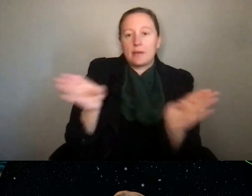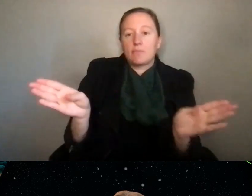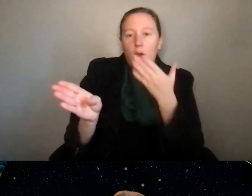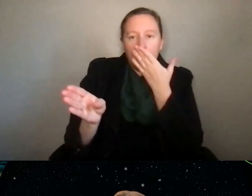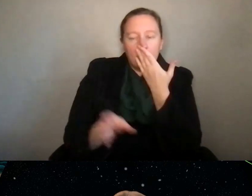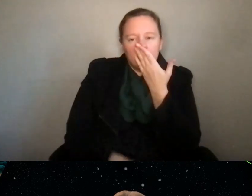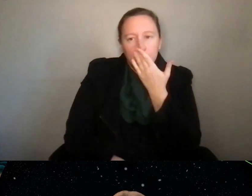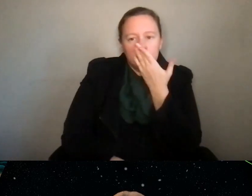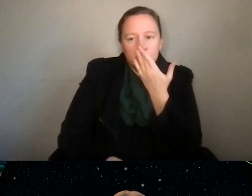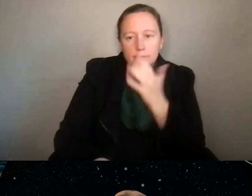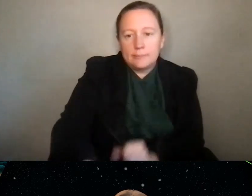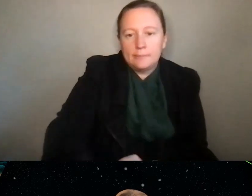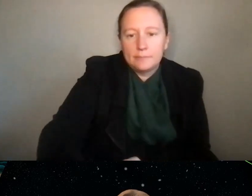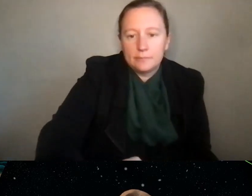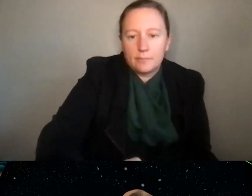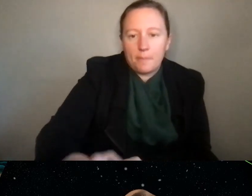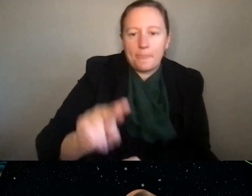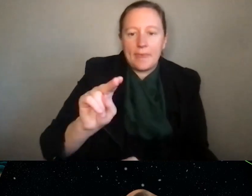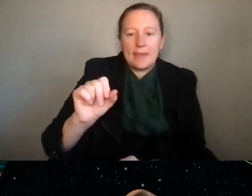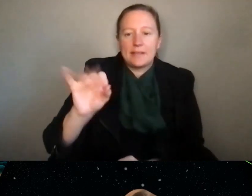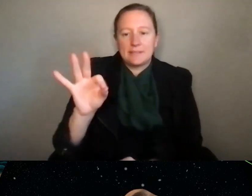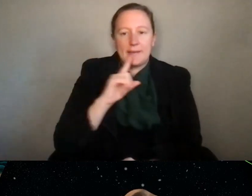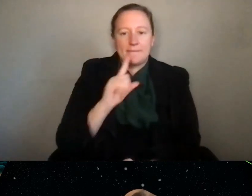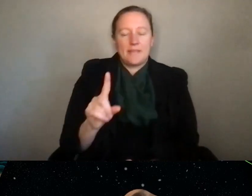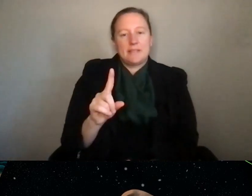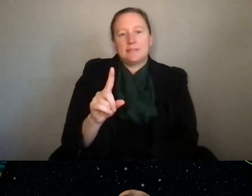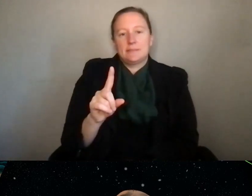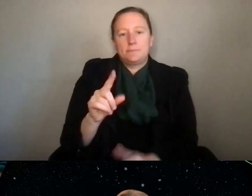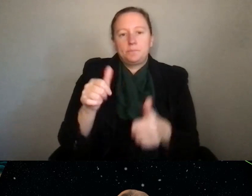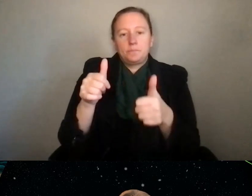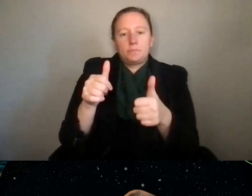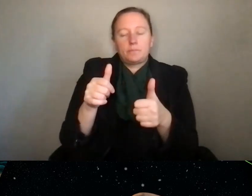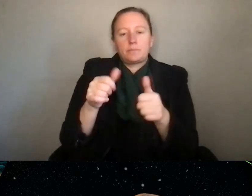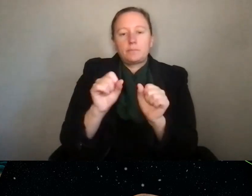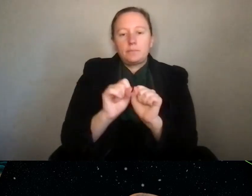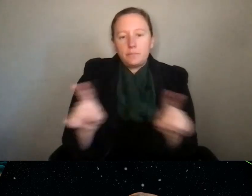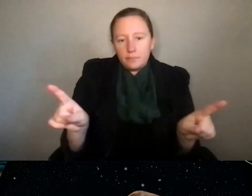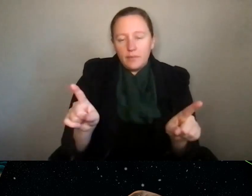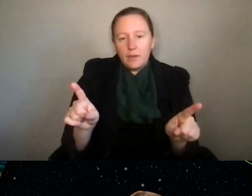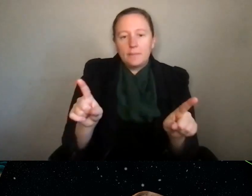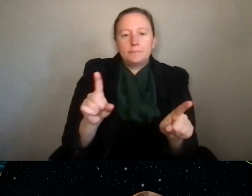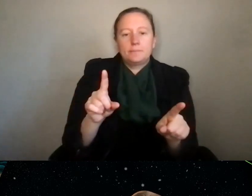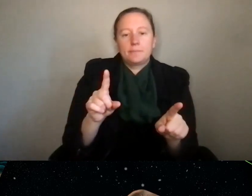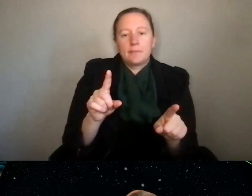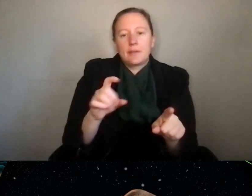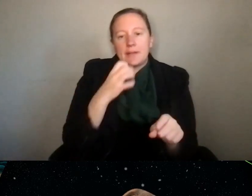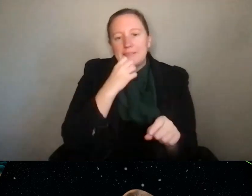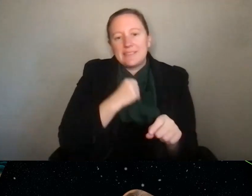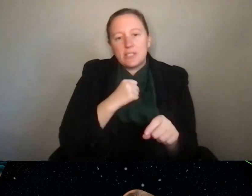when, you know, NSF is putting out dear colleague letters and notices about new programs